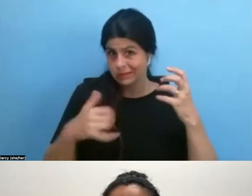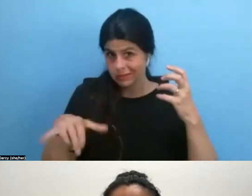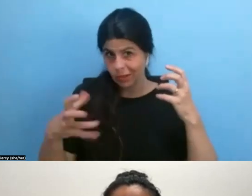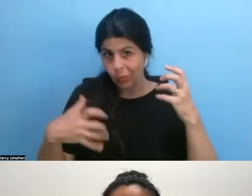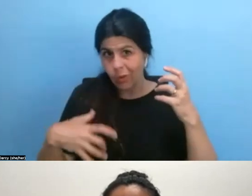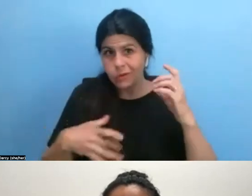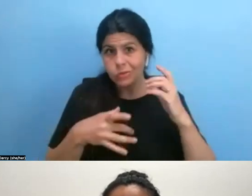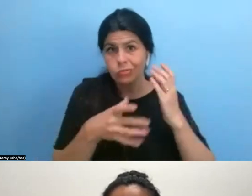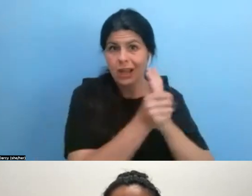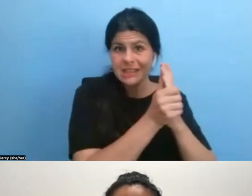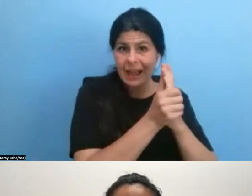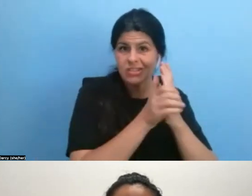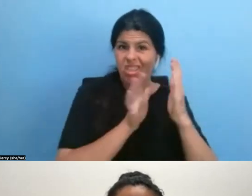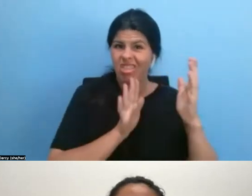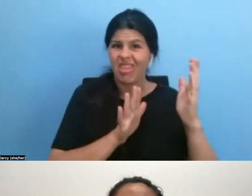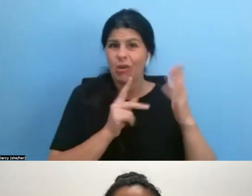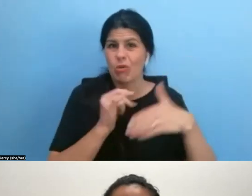doesn't share your core values.